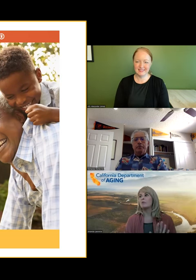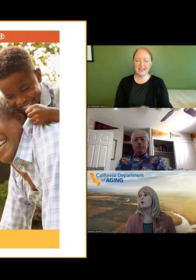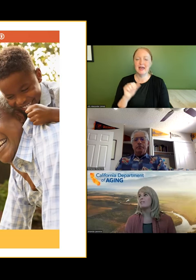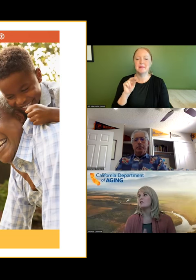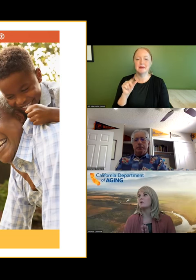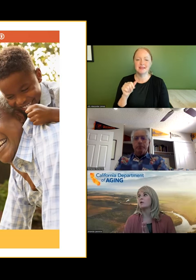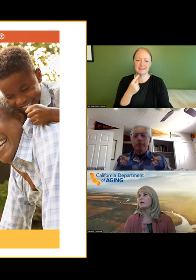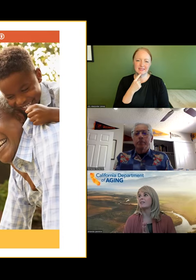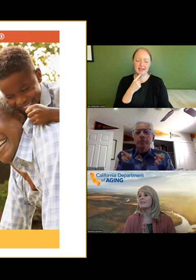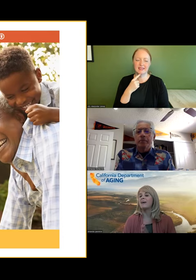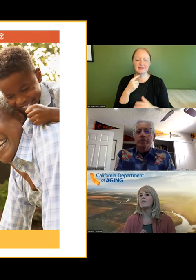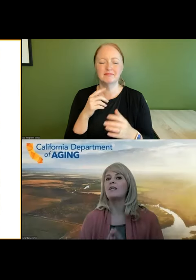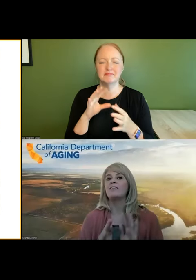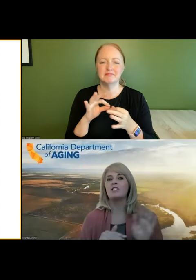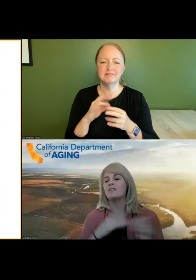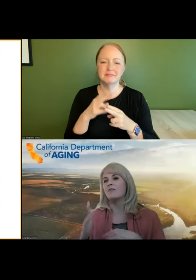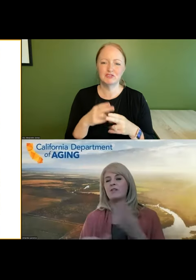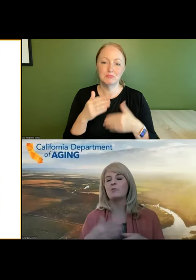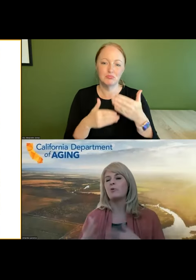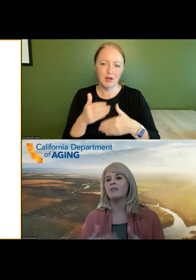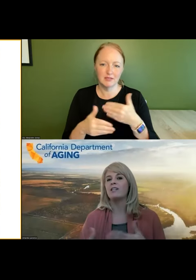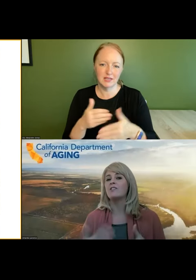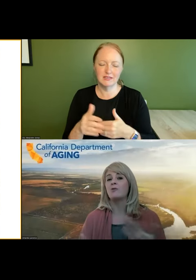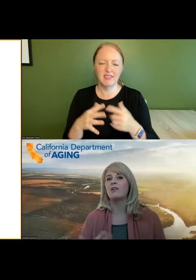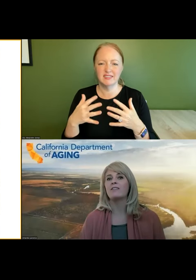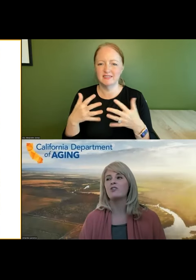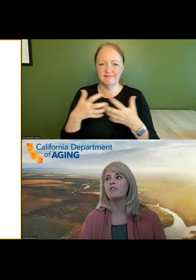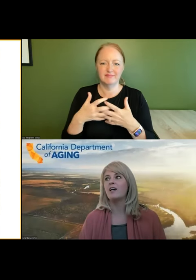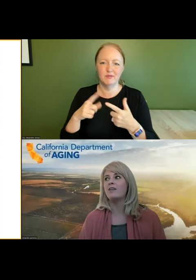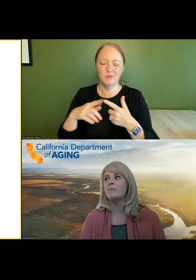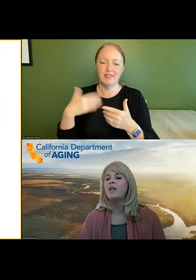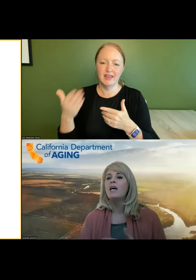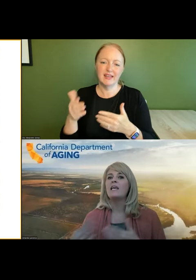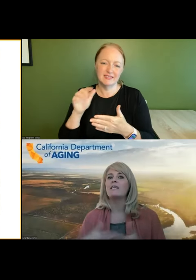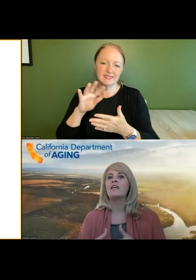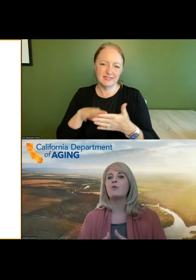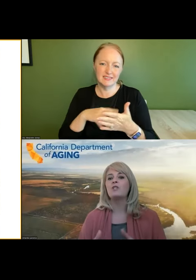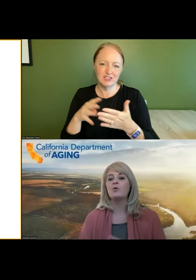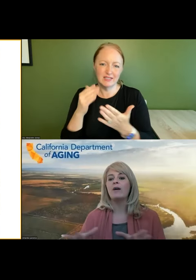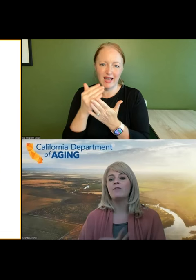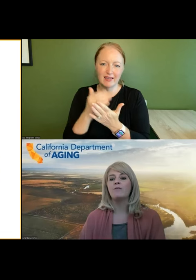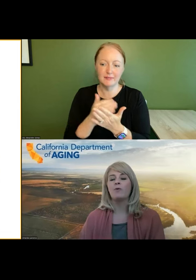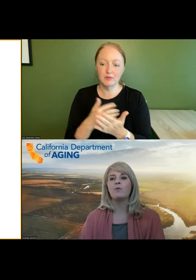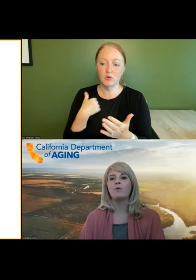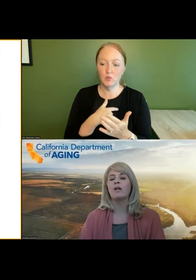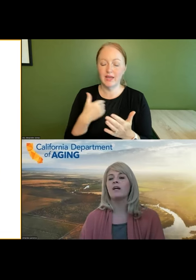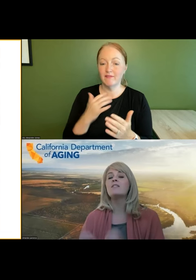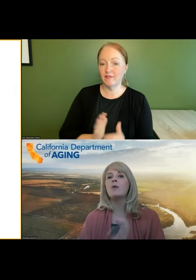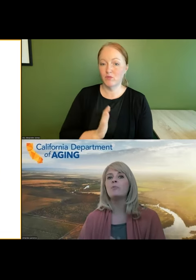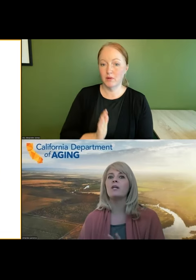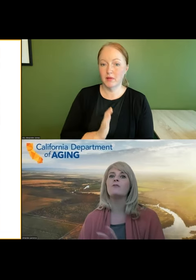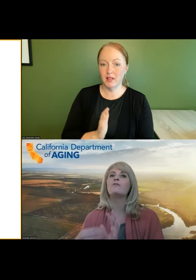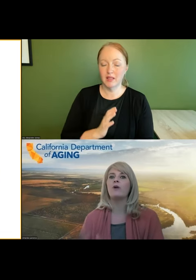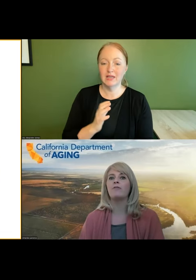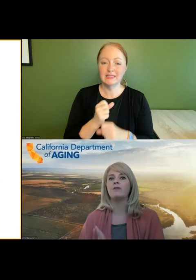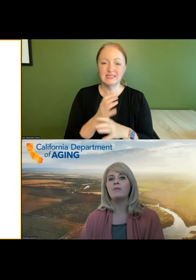to just bring up process really quickly and and this dovetails perfectly into our next agenda item is that we do have a formal uh